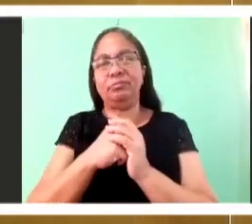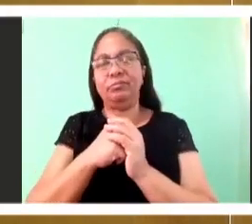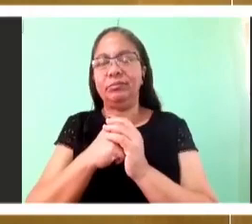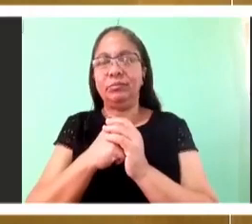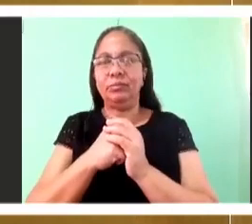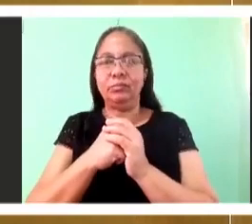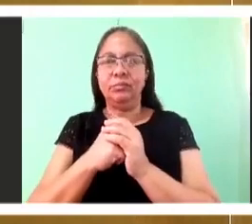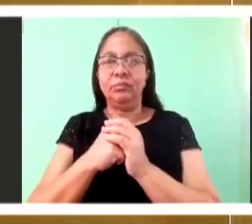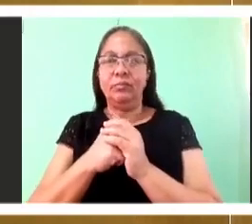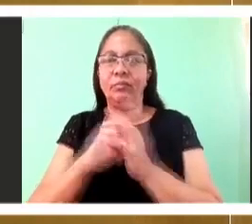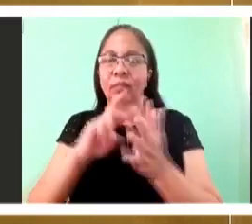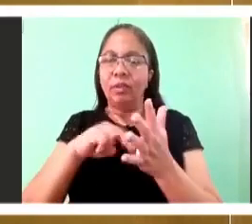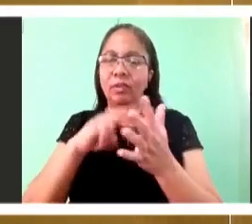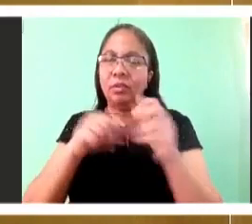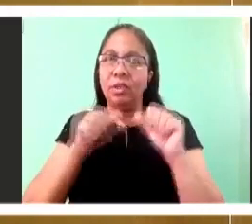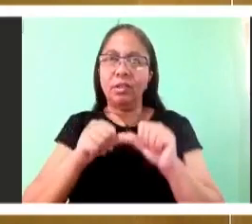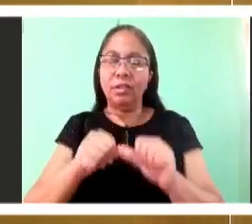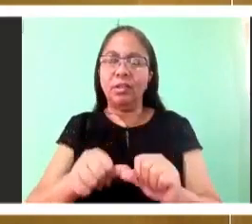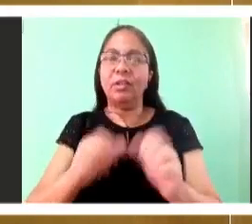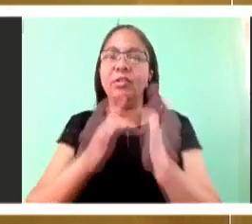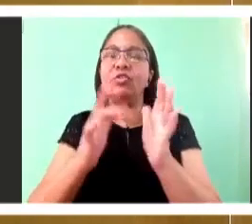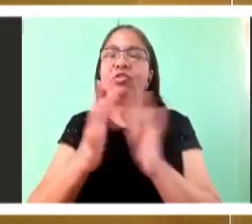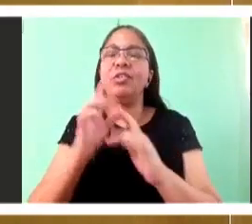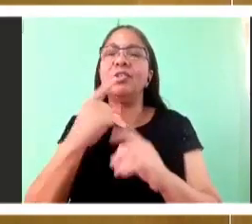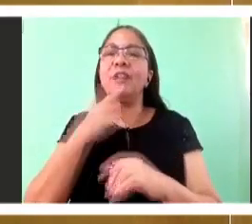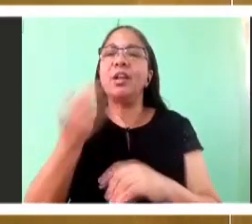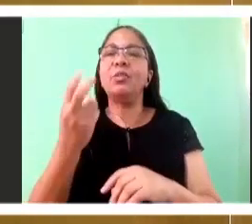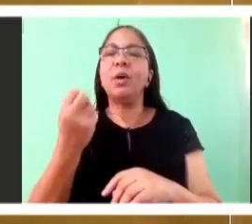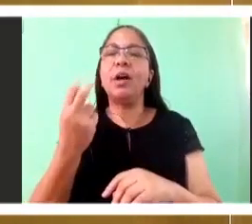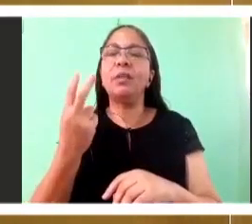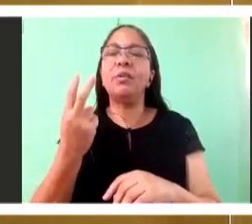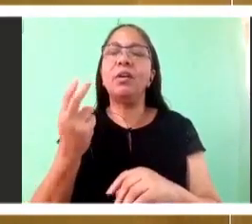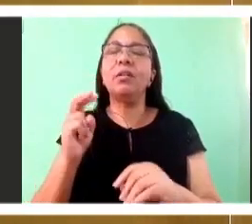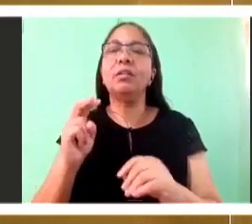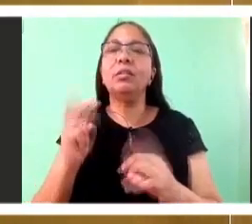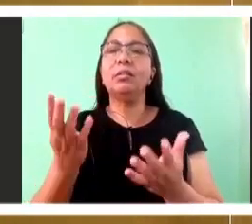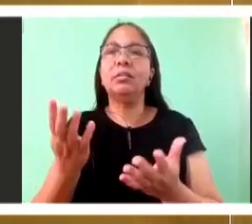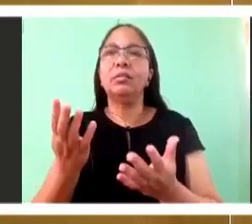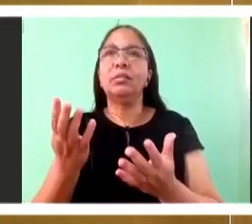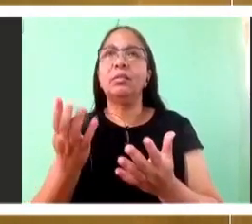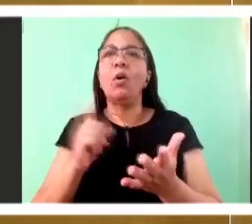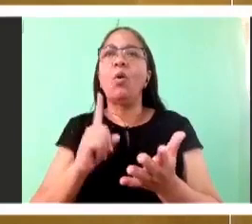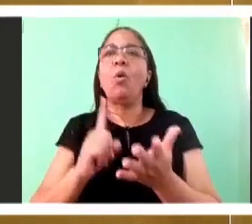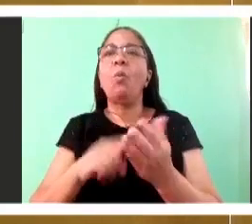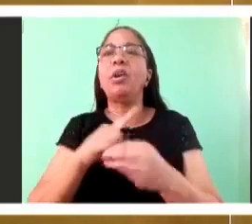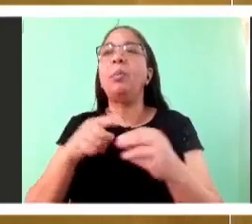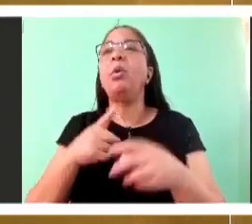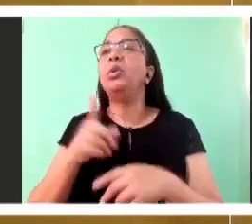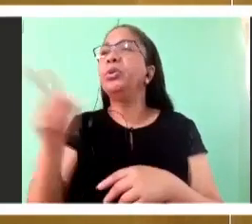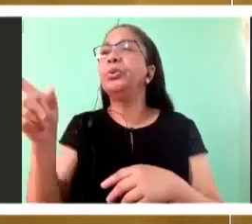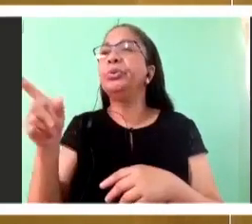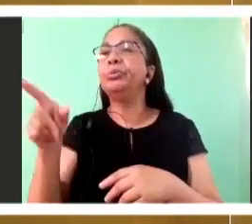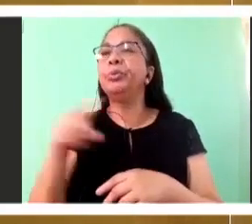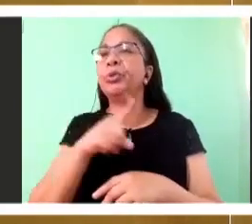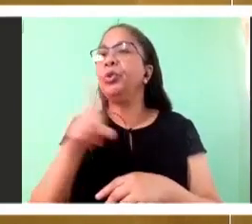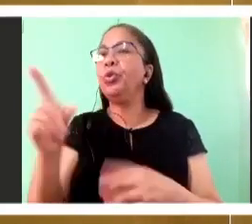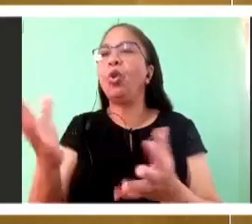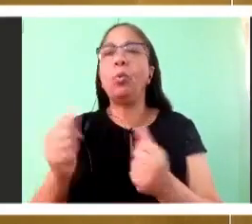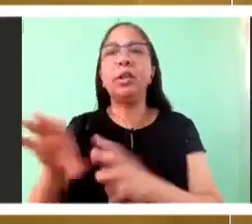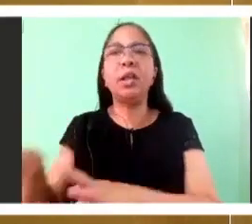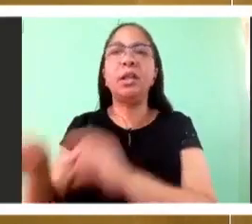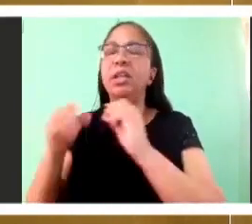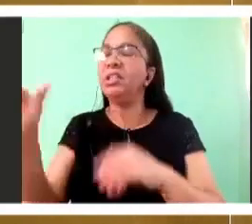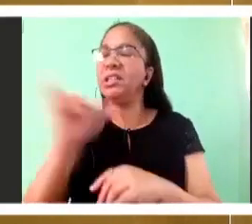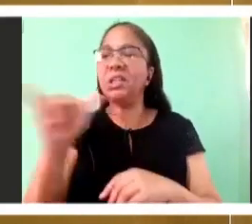want to go away too? And Simon Peter answered, Lord, who shall we go to? You have the message